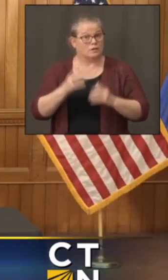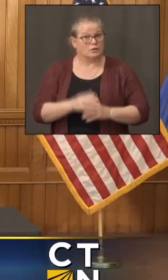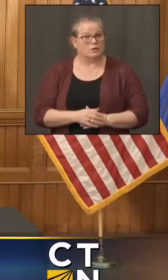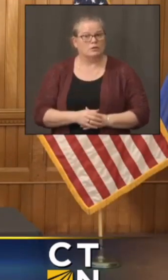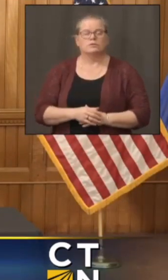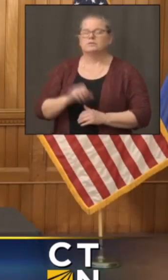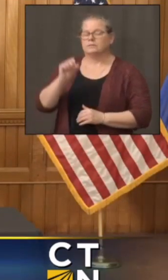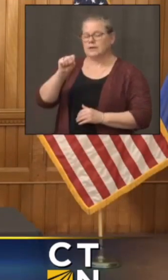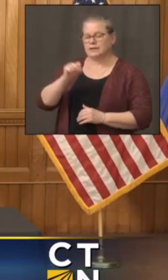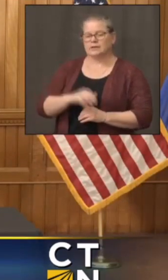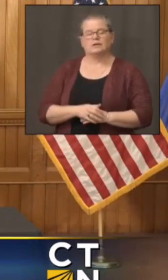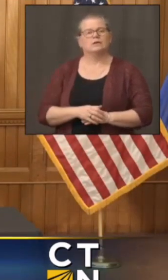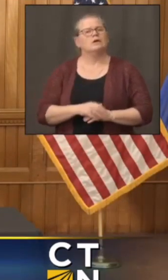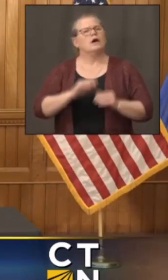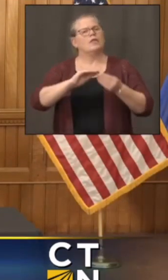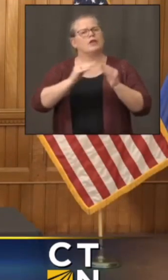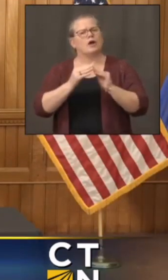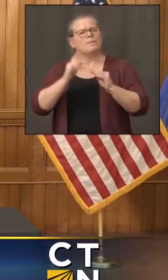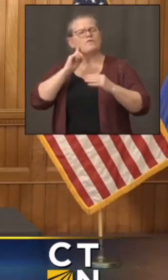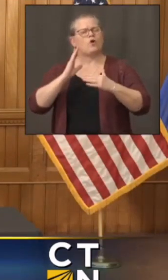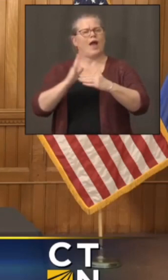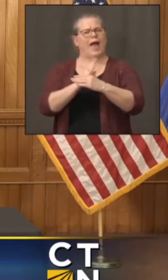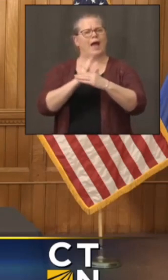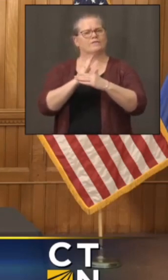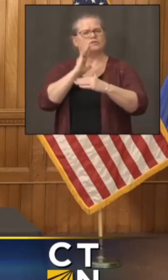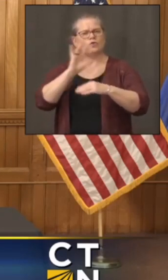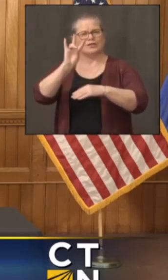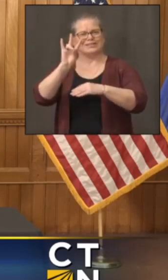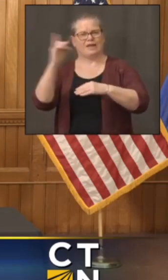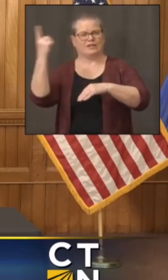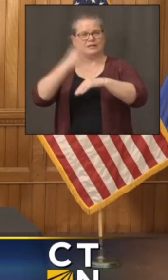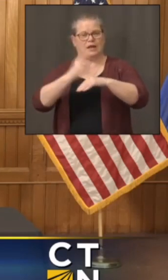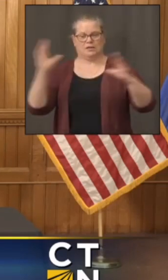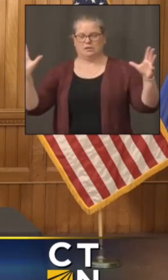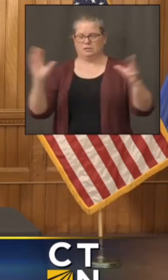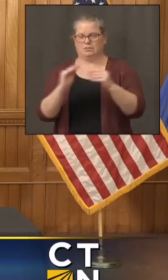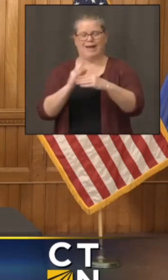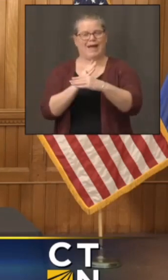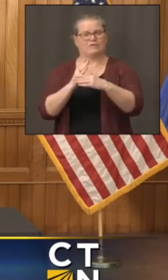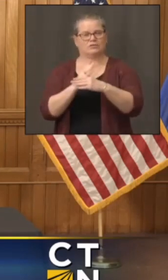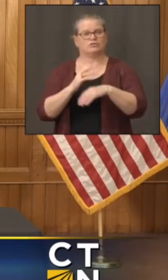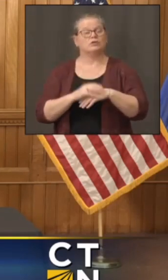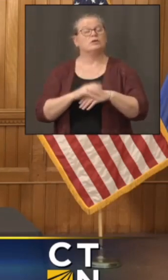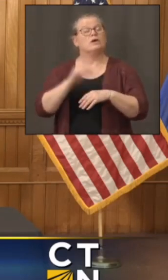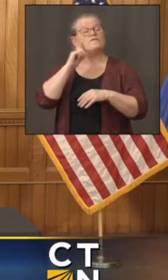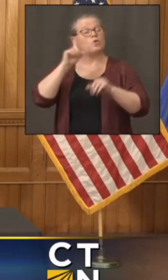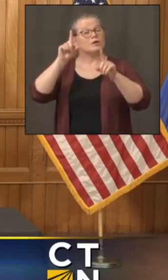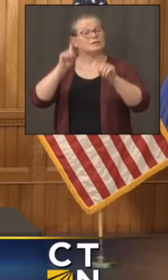the seven-day rolling average is 2.1%. Okay. All right, folks. Thank you.